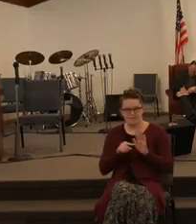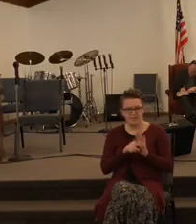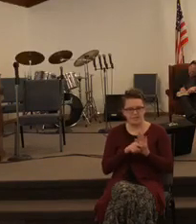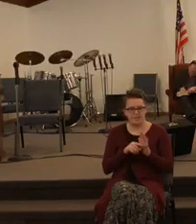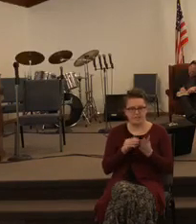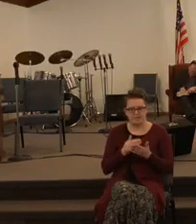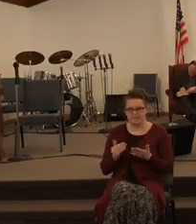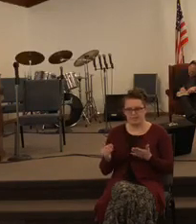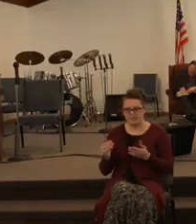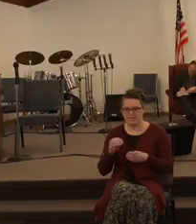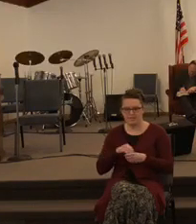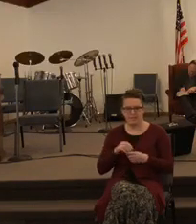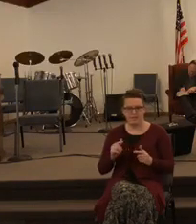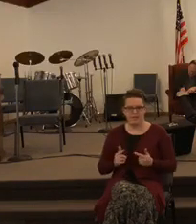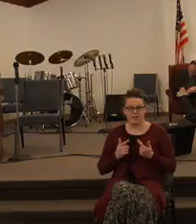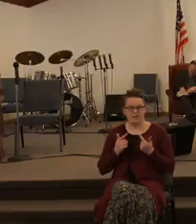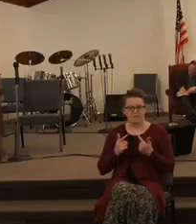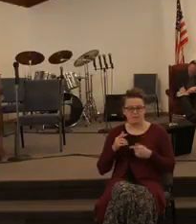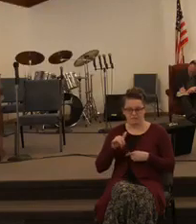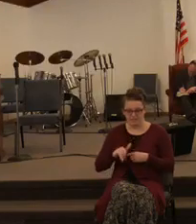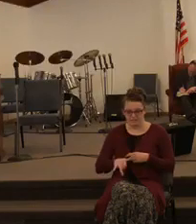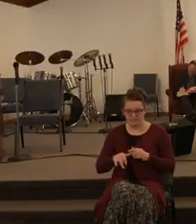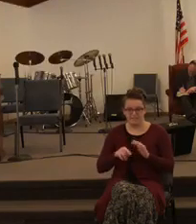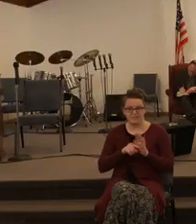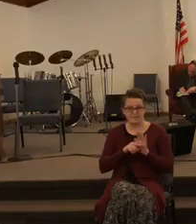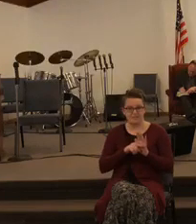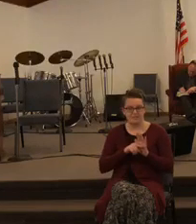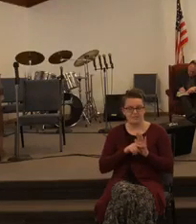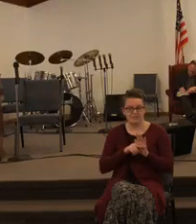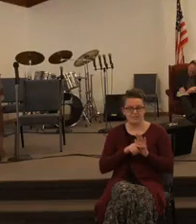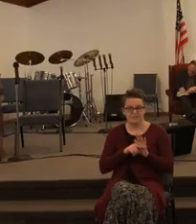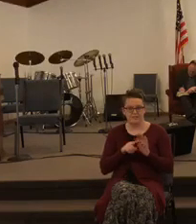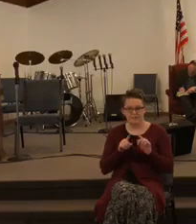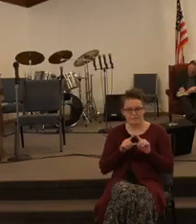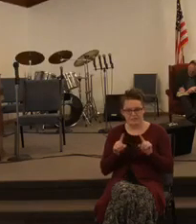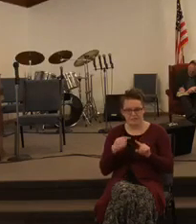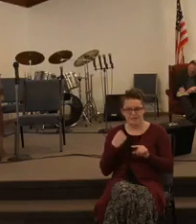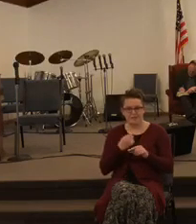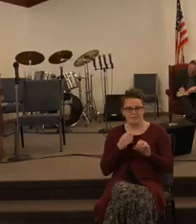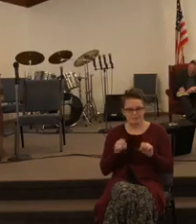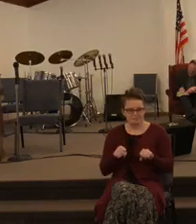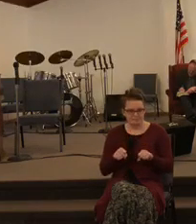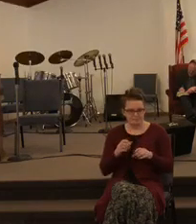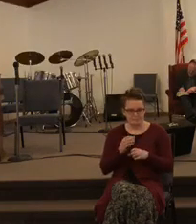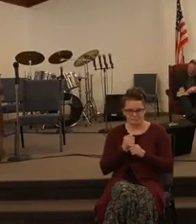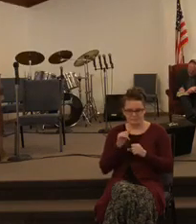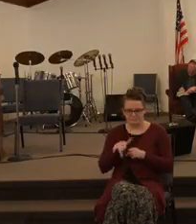in their life and it is but we can take this